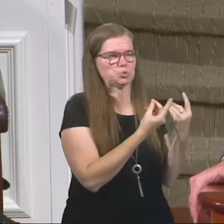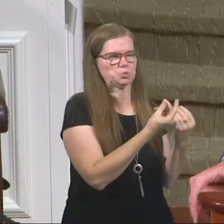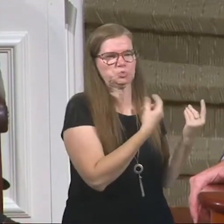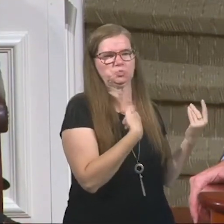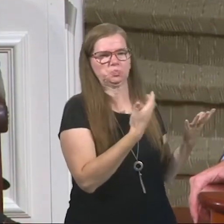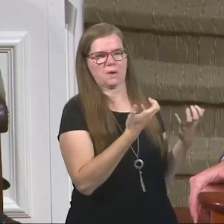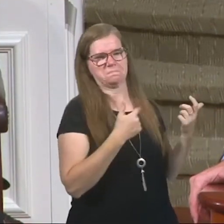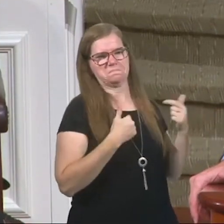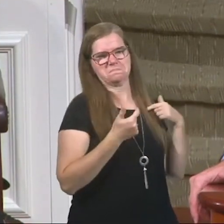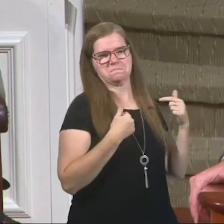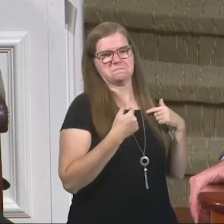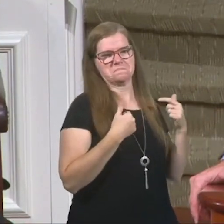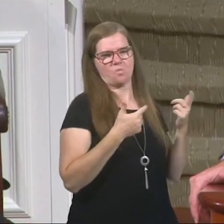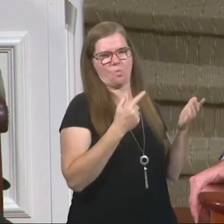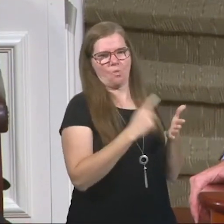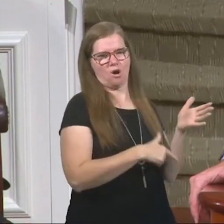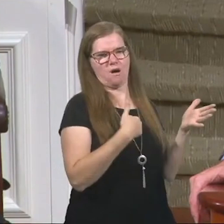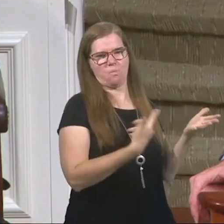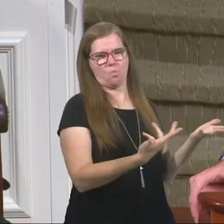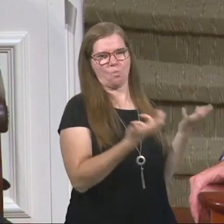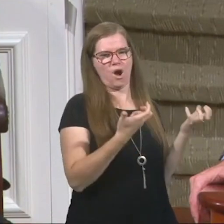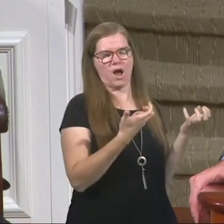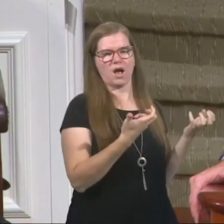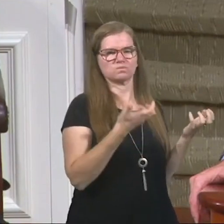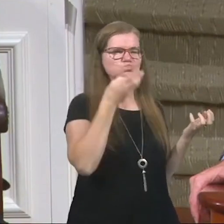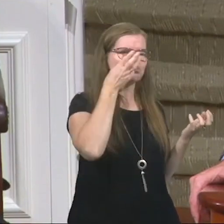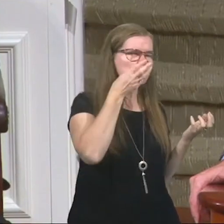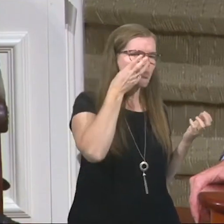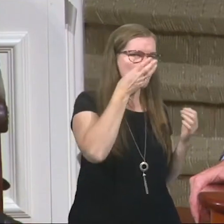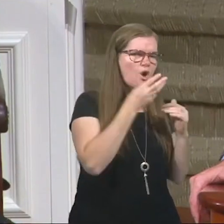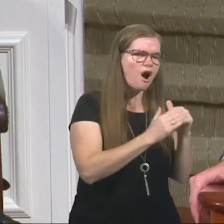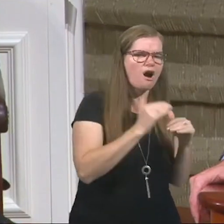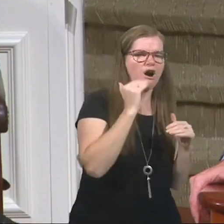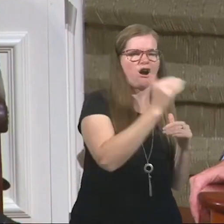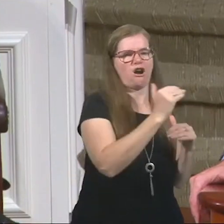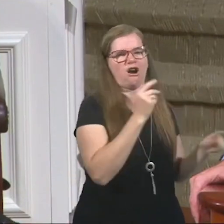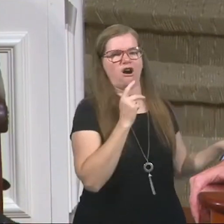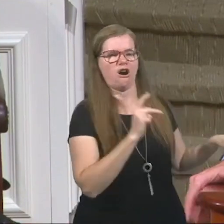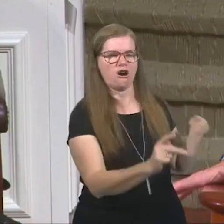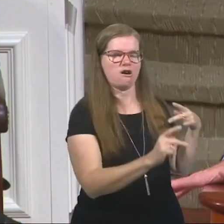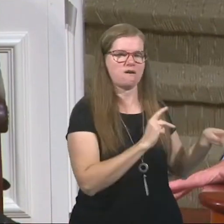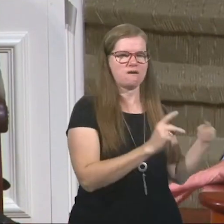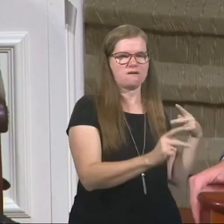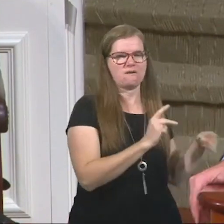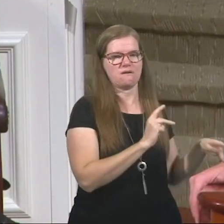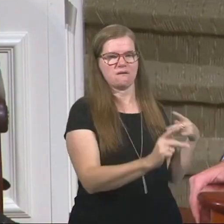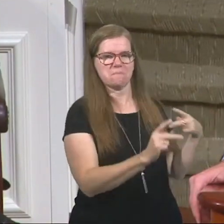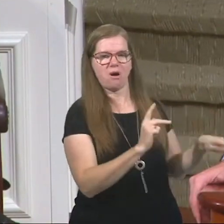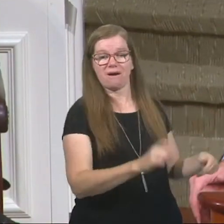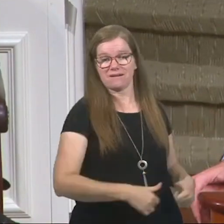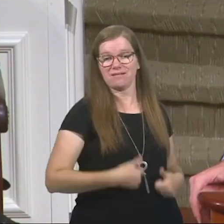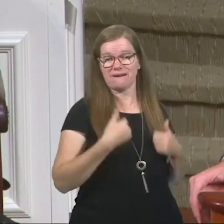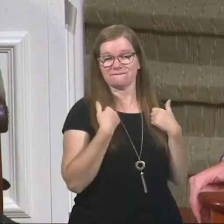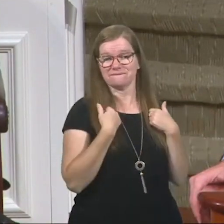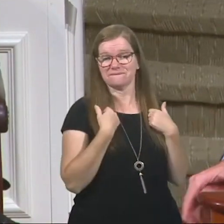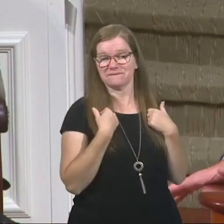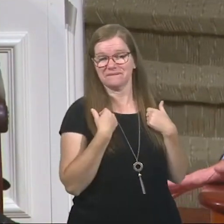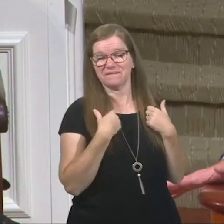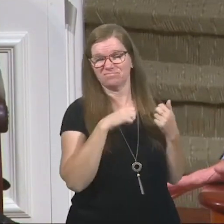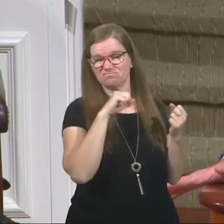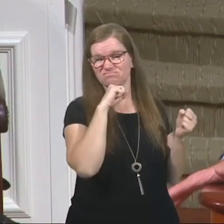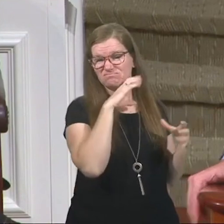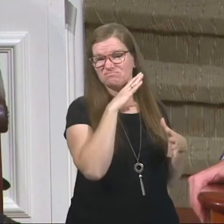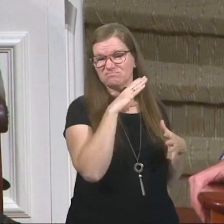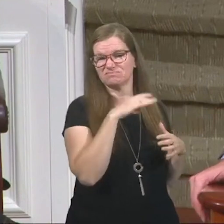they want. Excessive wine. Revelings, the party, banqueting, the party life. Immoral,